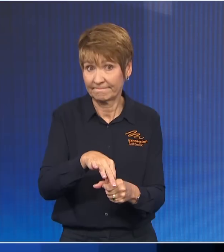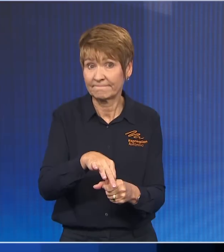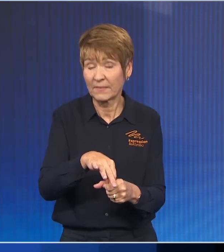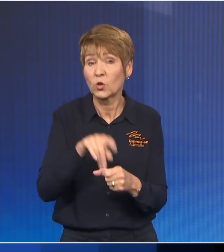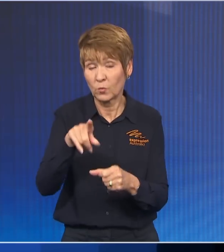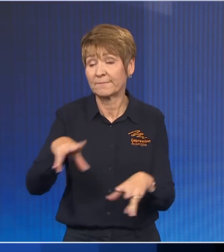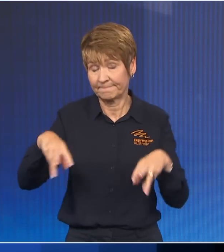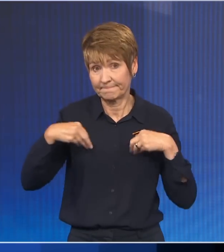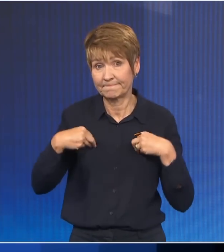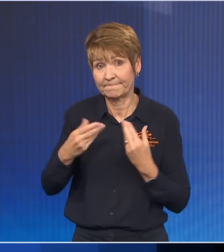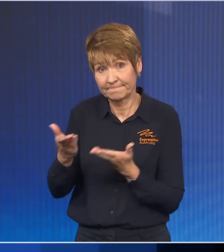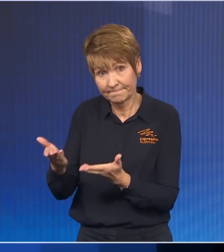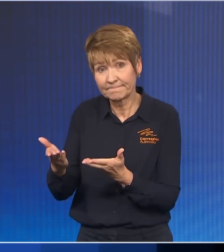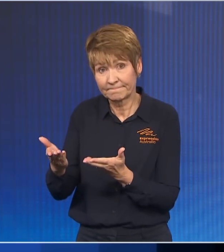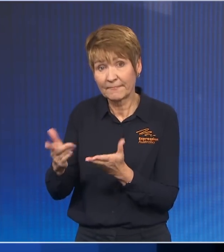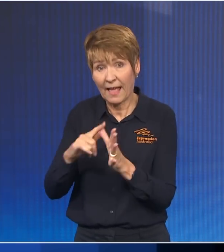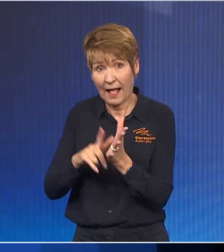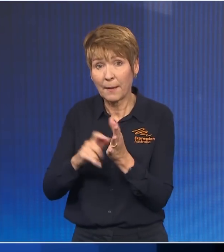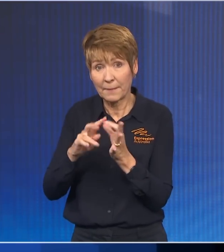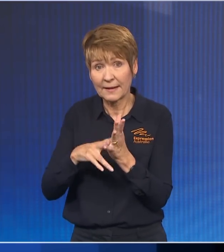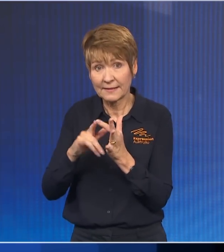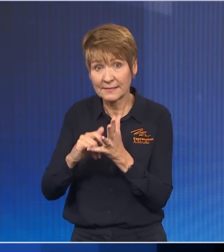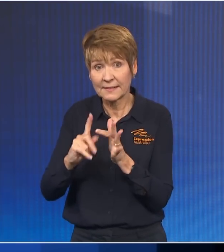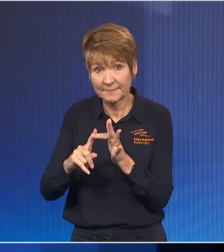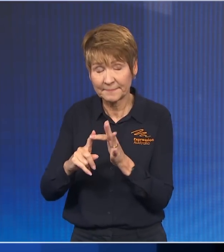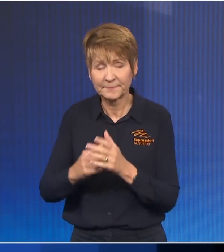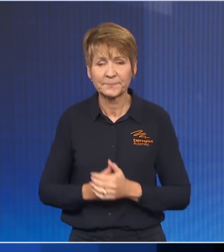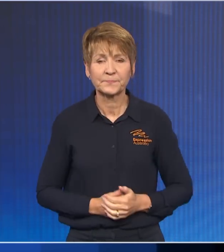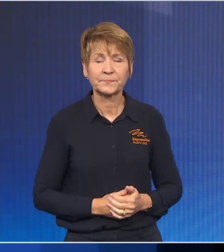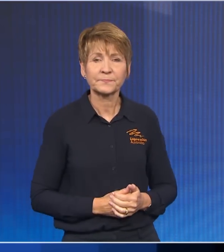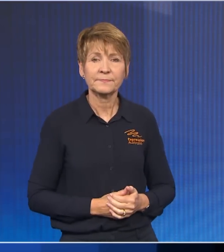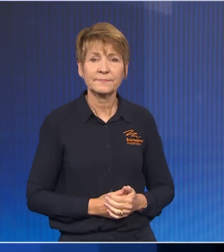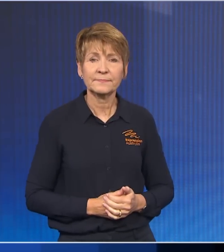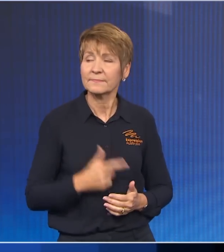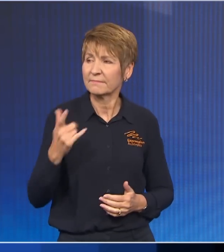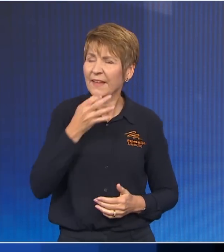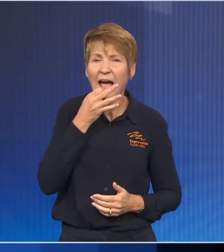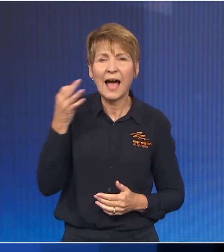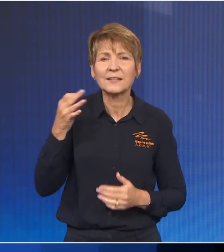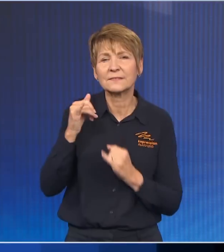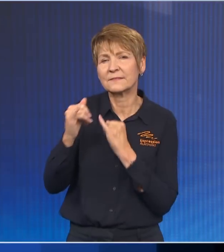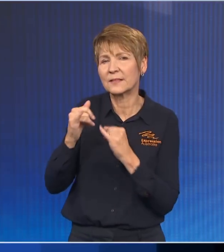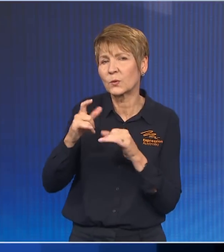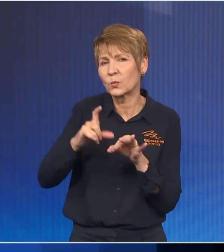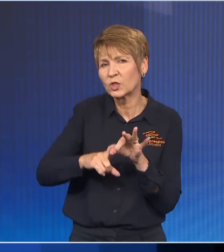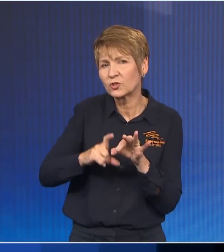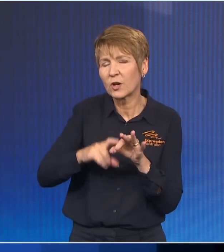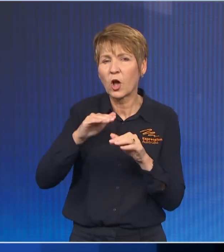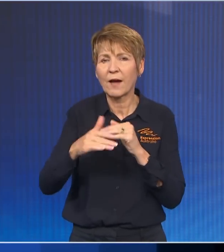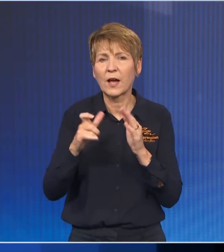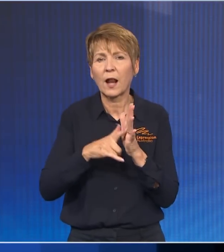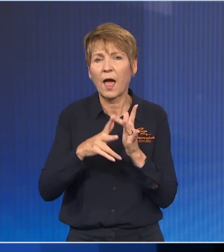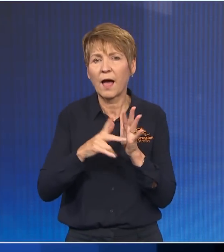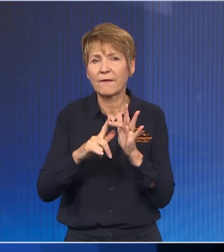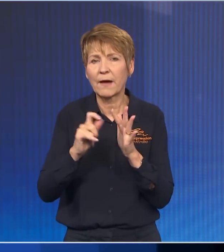government. Do you regret supporting Clive Palmer's challenge against the WA hard border? In terms of Western Australia,